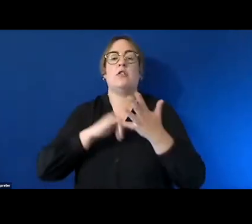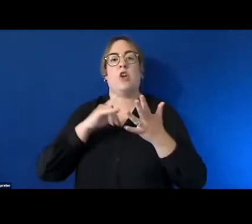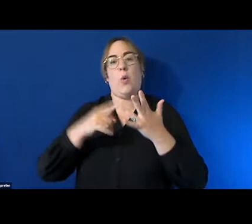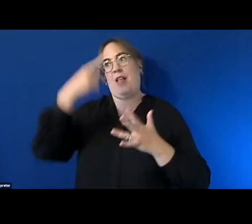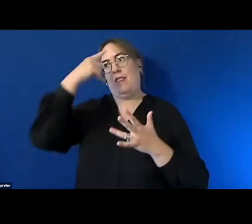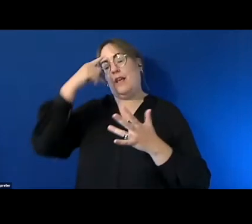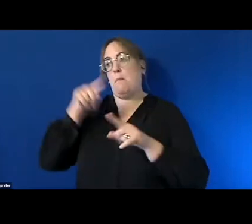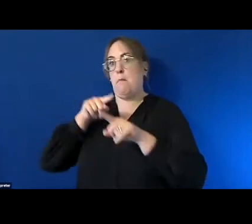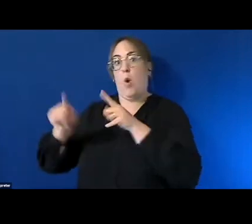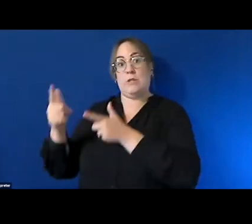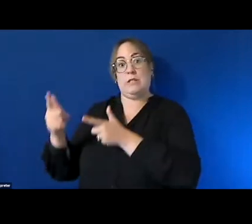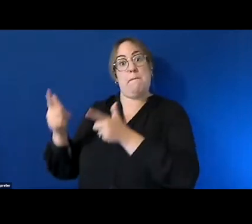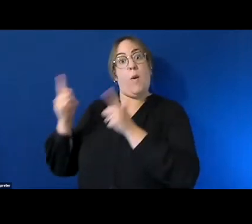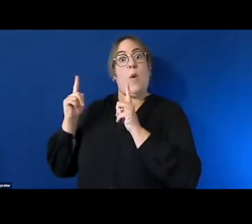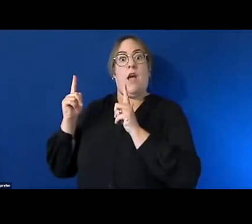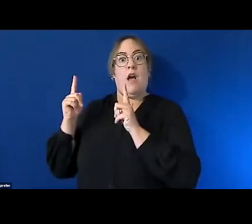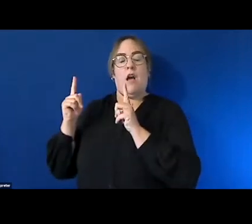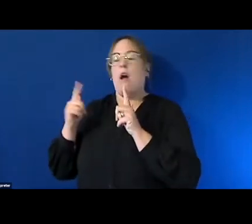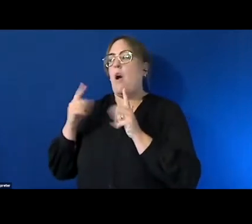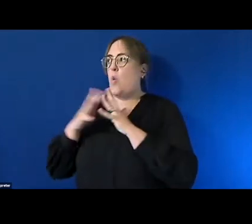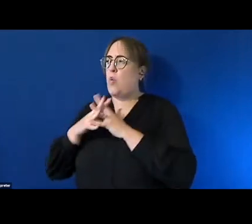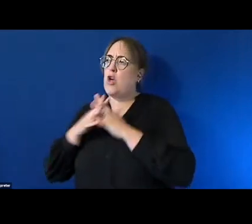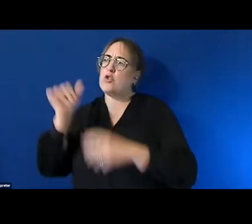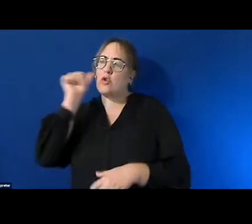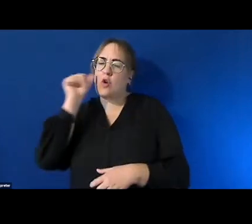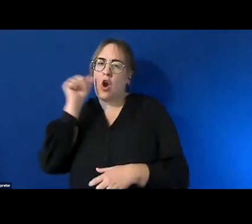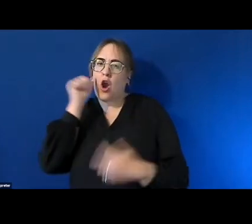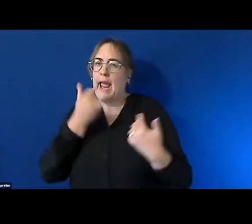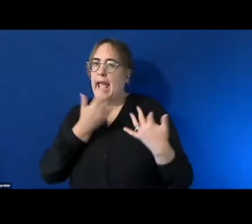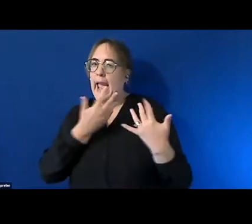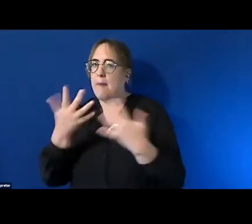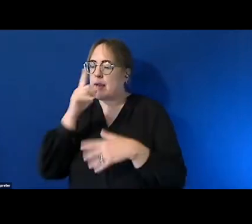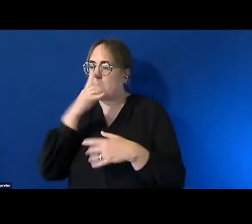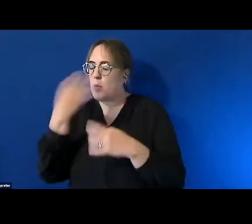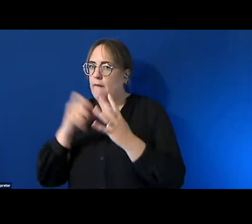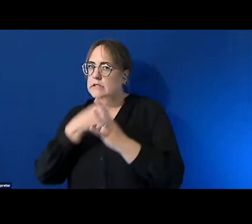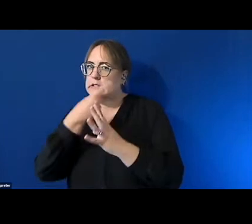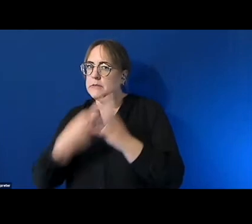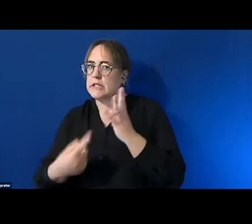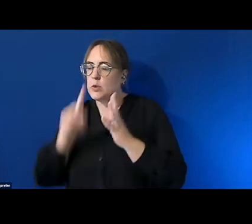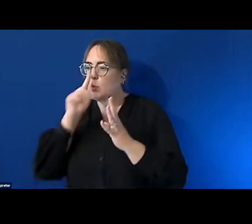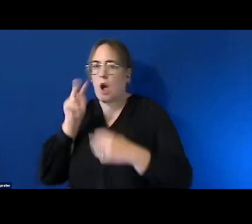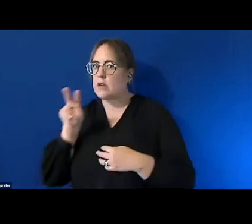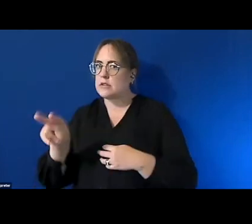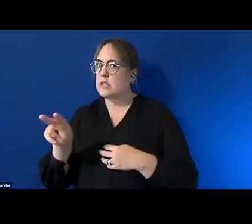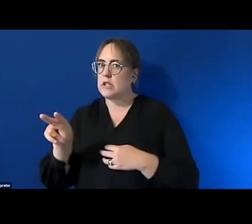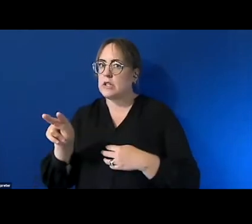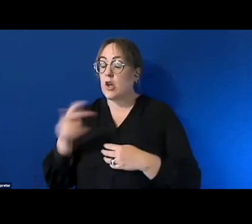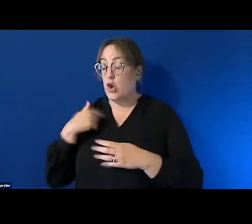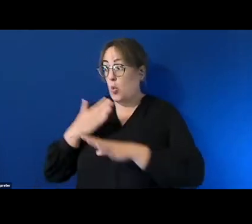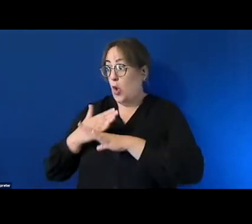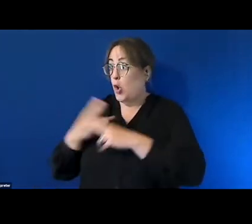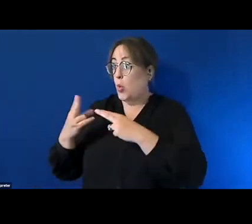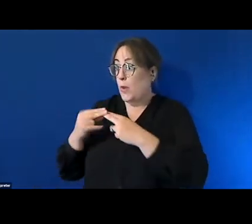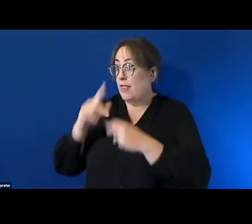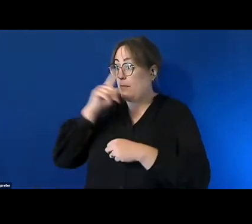um it's worth uh thinking about um that you are probably working and no doubt working with people